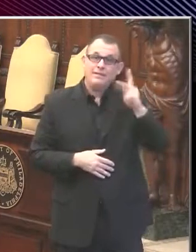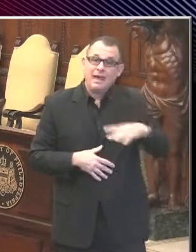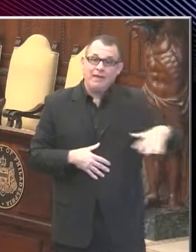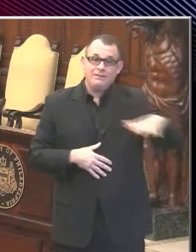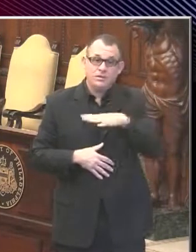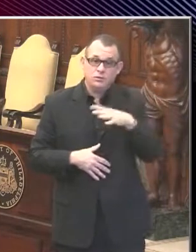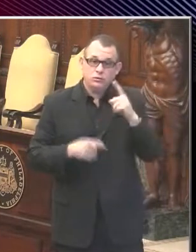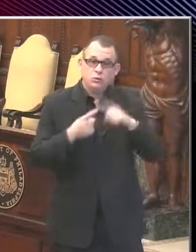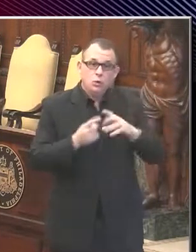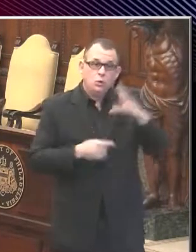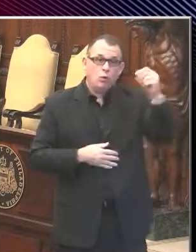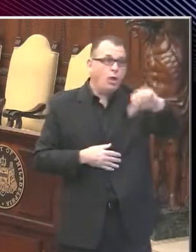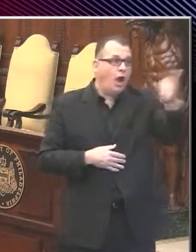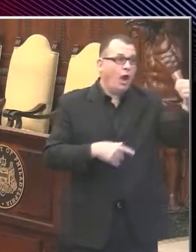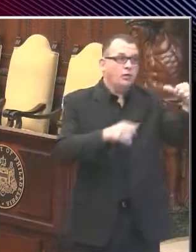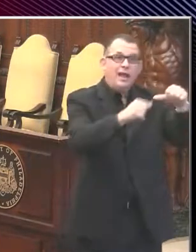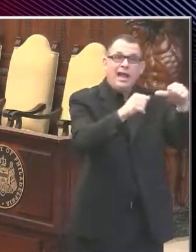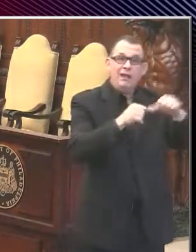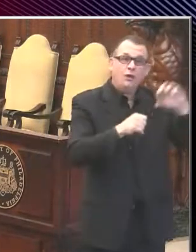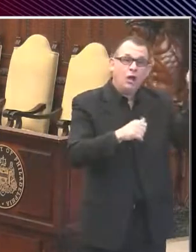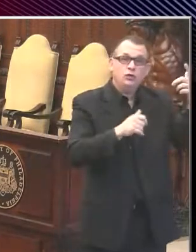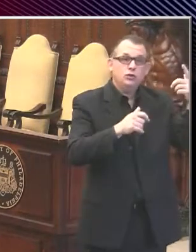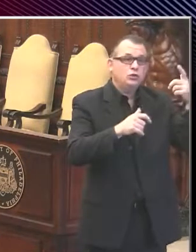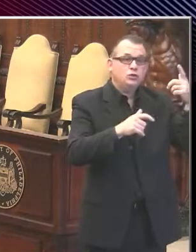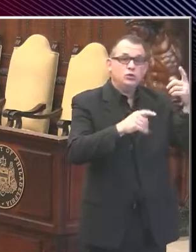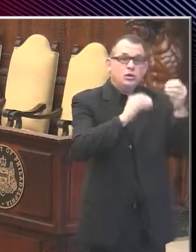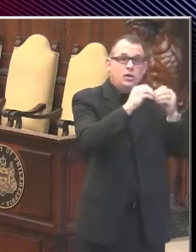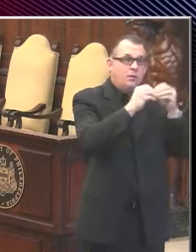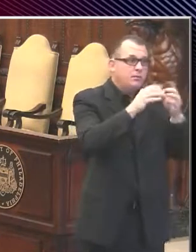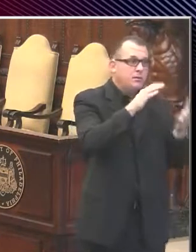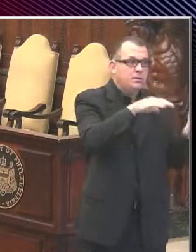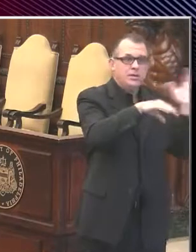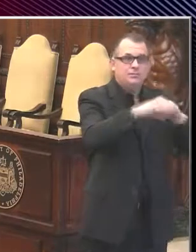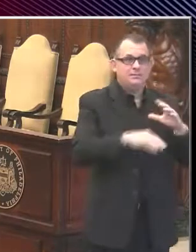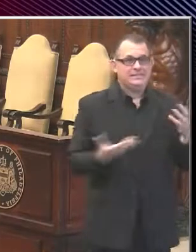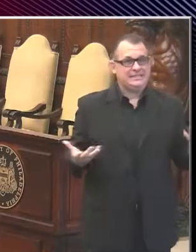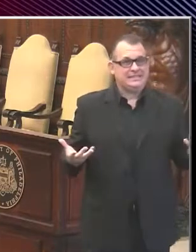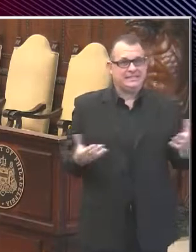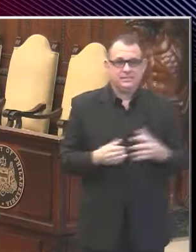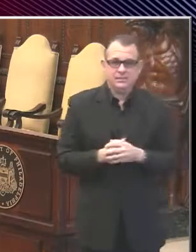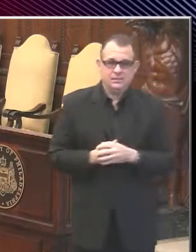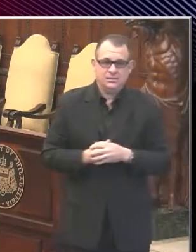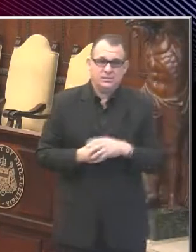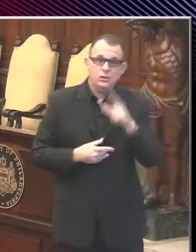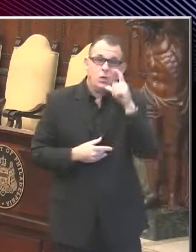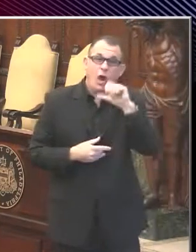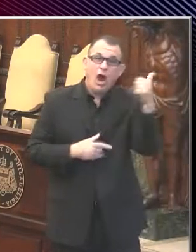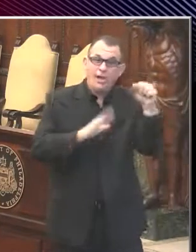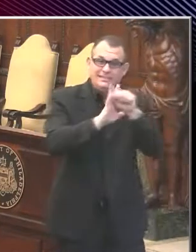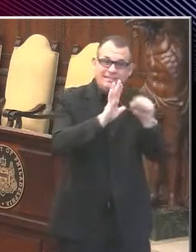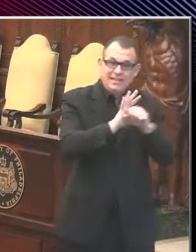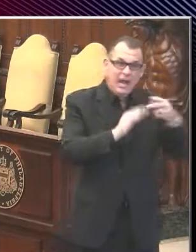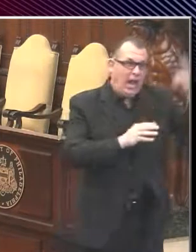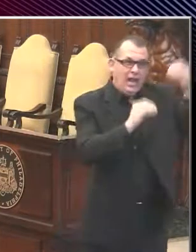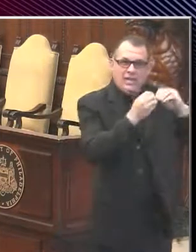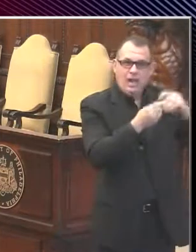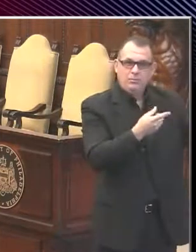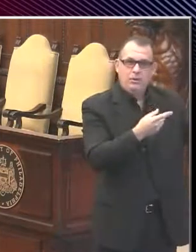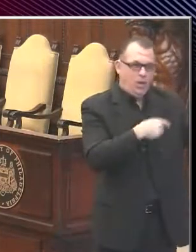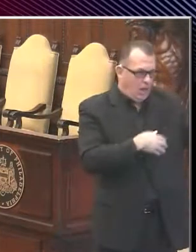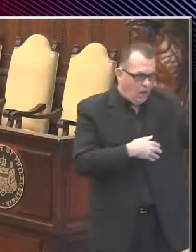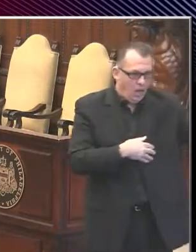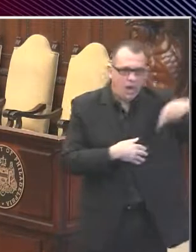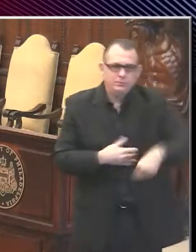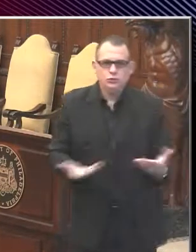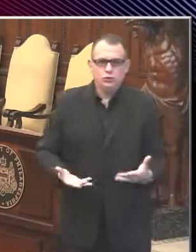who are traveling from high-incidence areas to Philadelphia self-quarantine for 14 days after they arrive here, so that if they develop the infection,